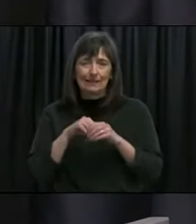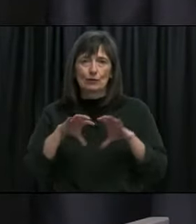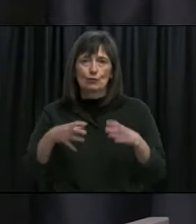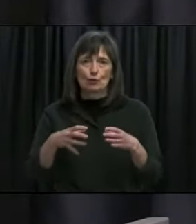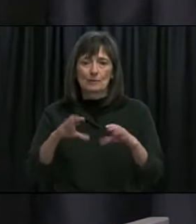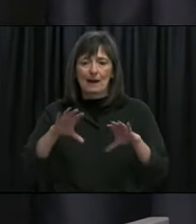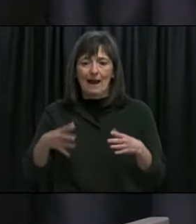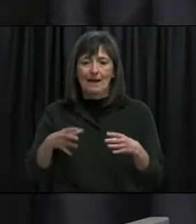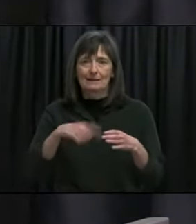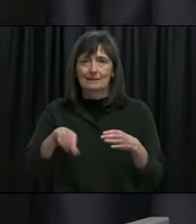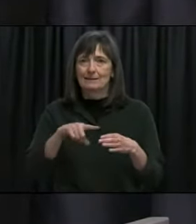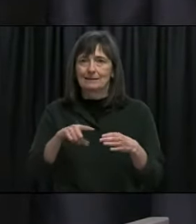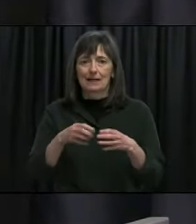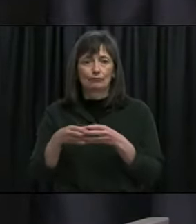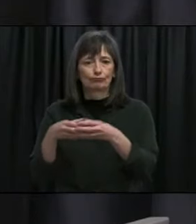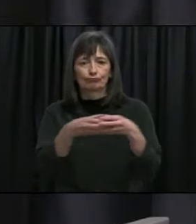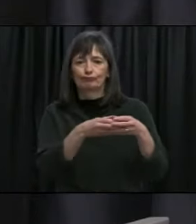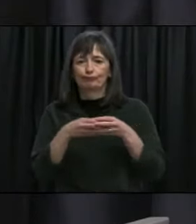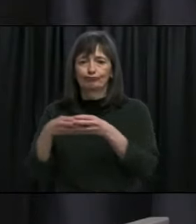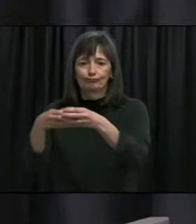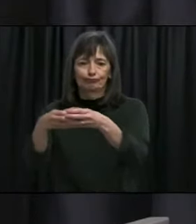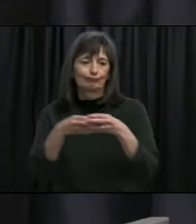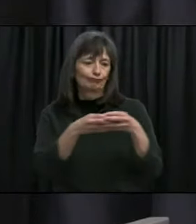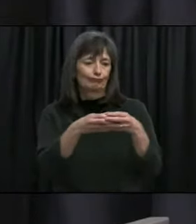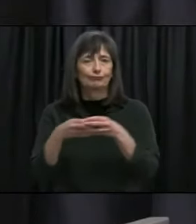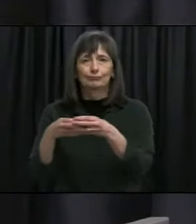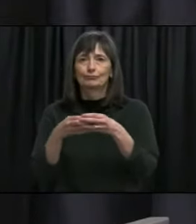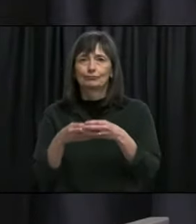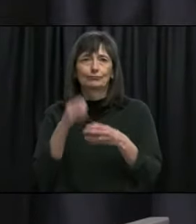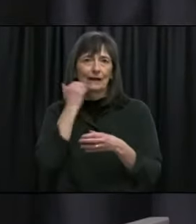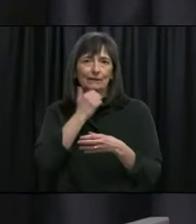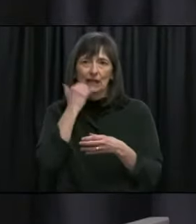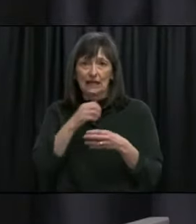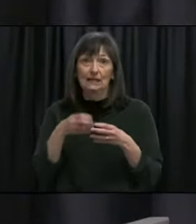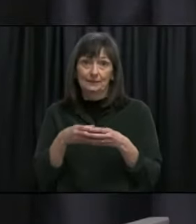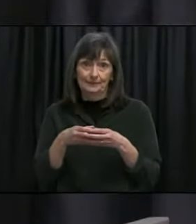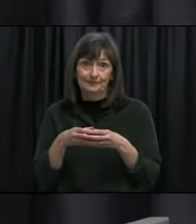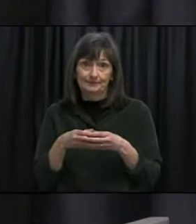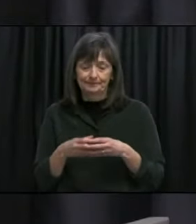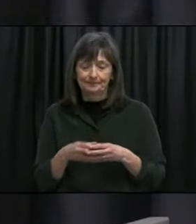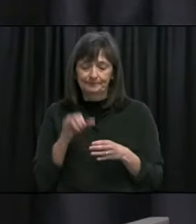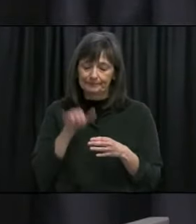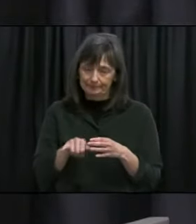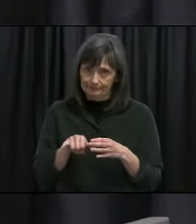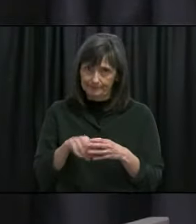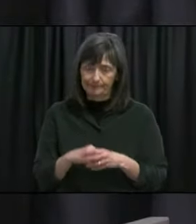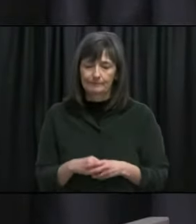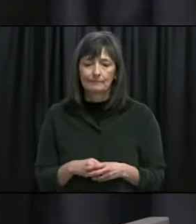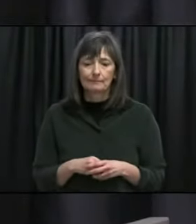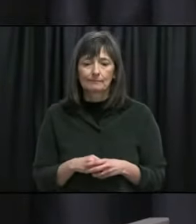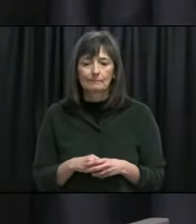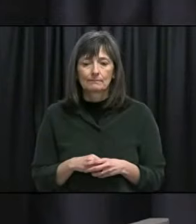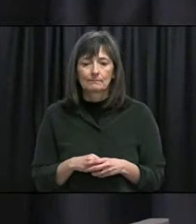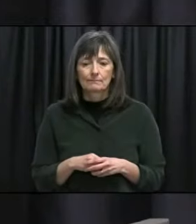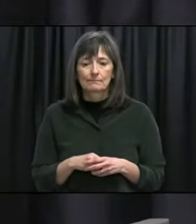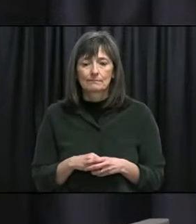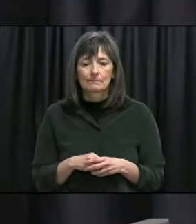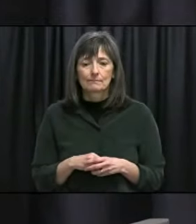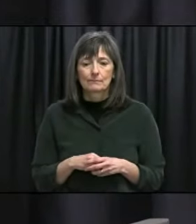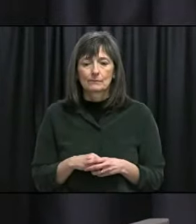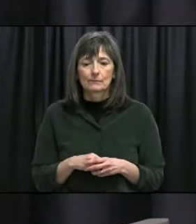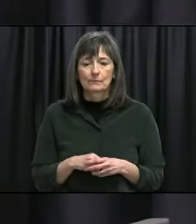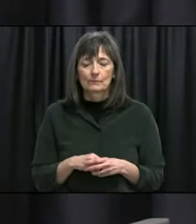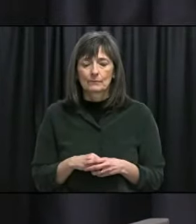group of people that they're exposed to on a regular daily basis and so the whole point of